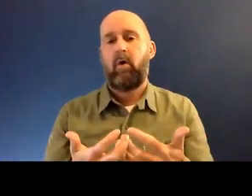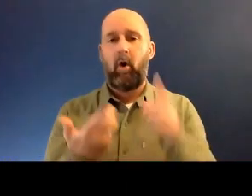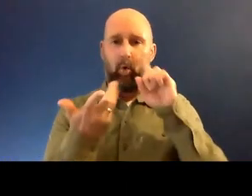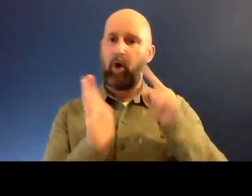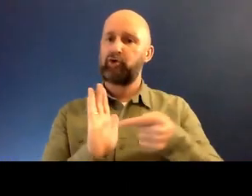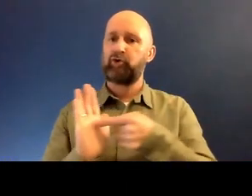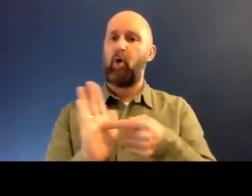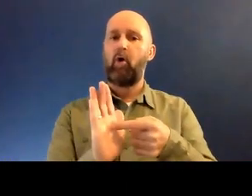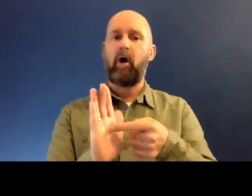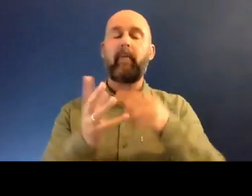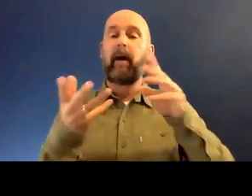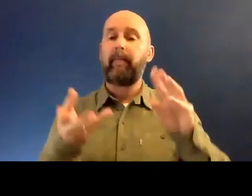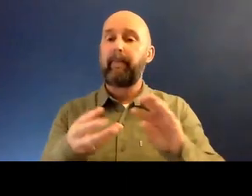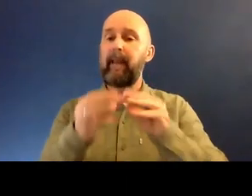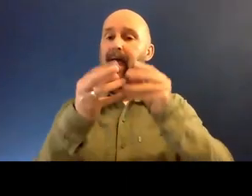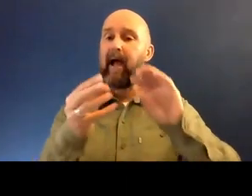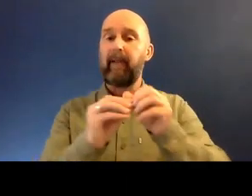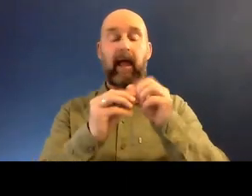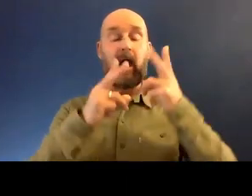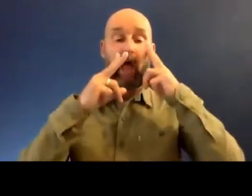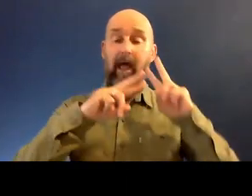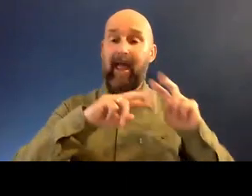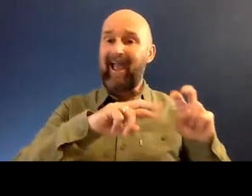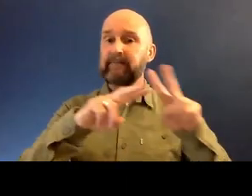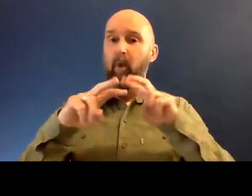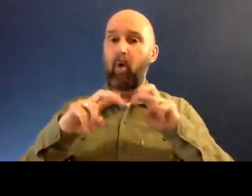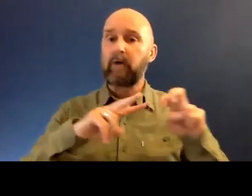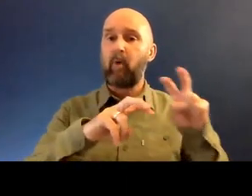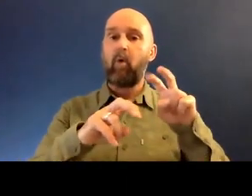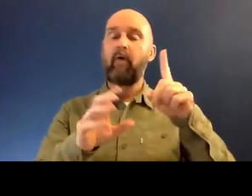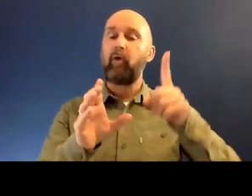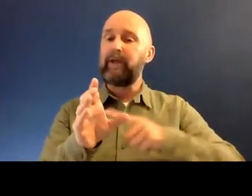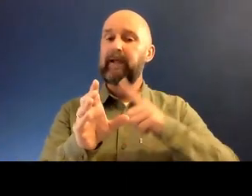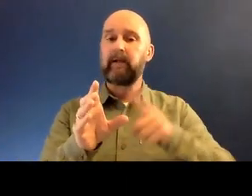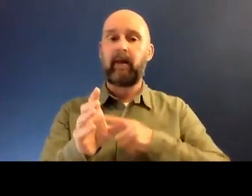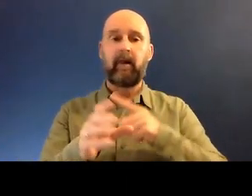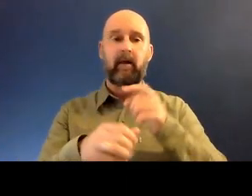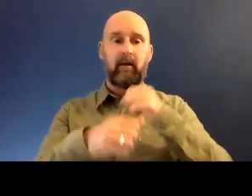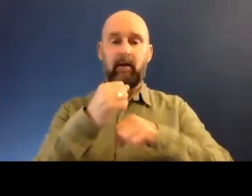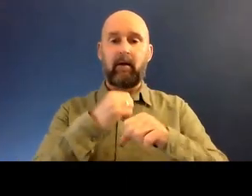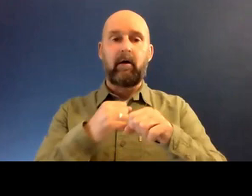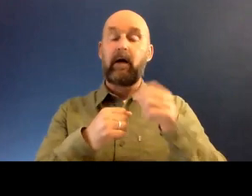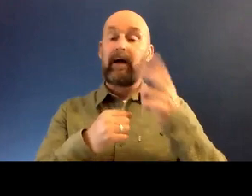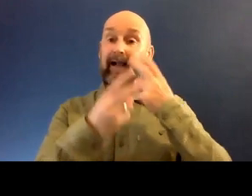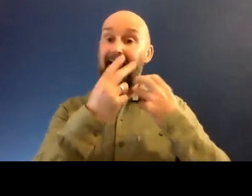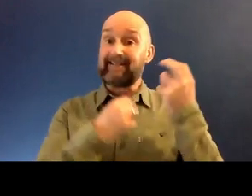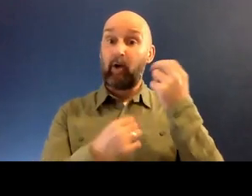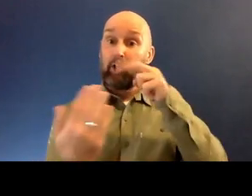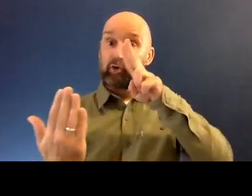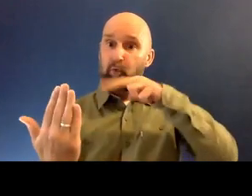like, but I just played with it, explored it, and developed it. And over years, using classical tools, I